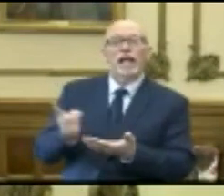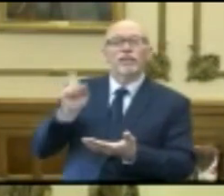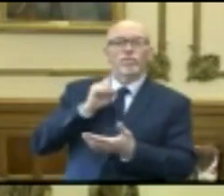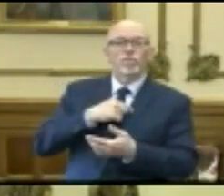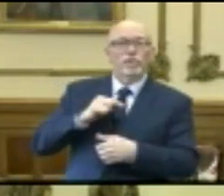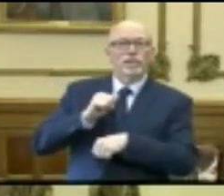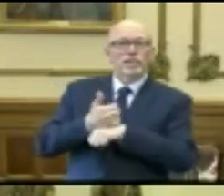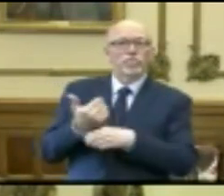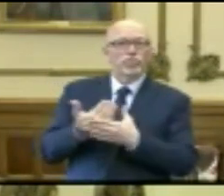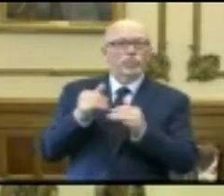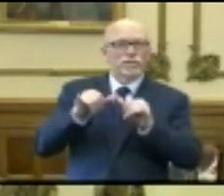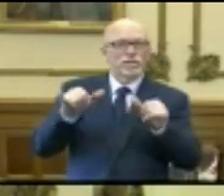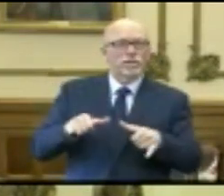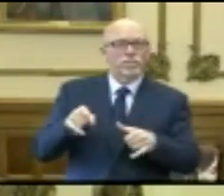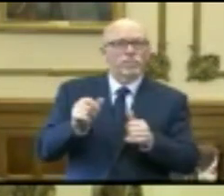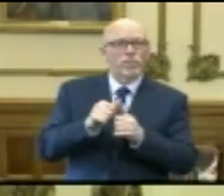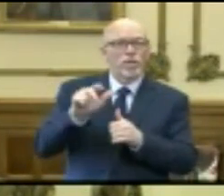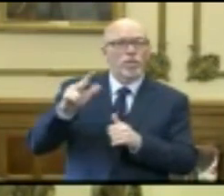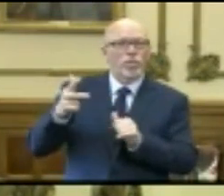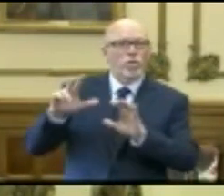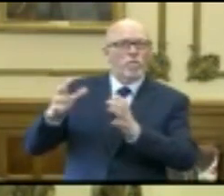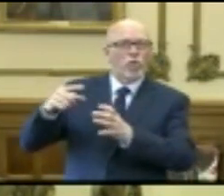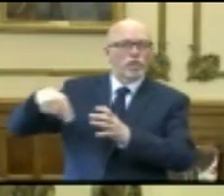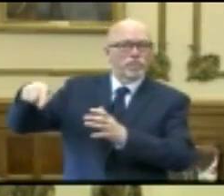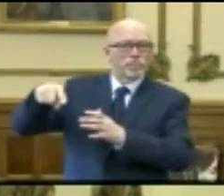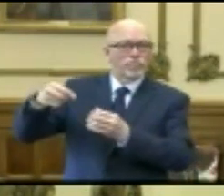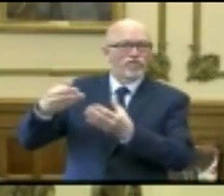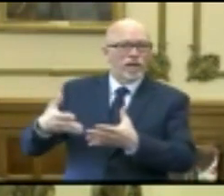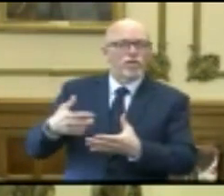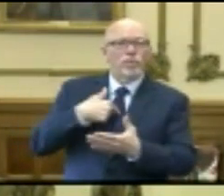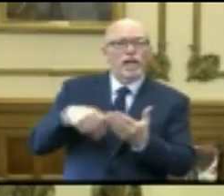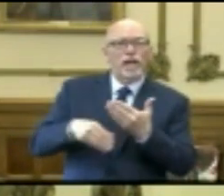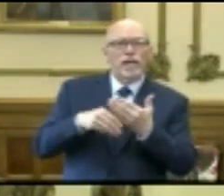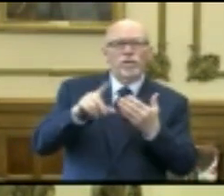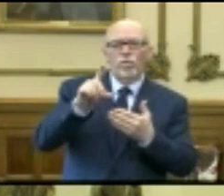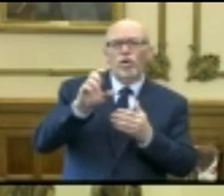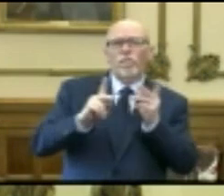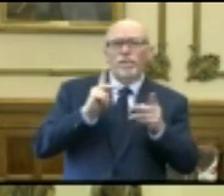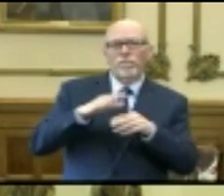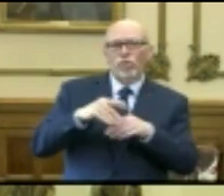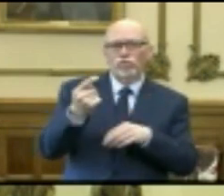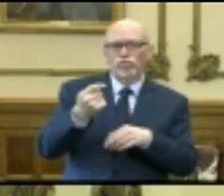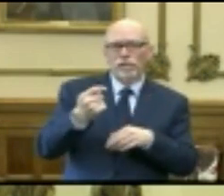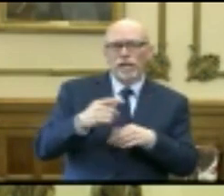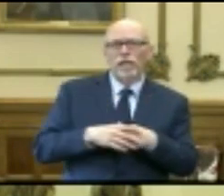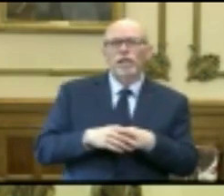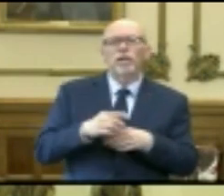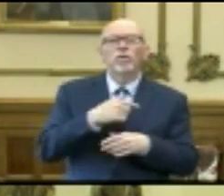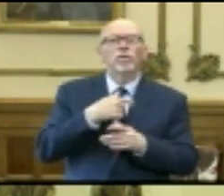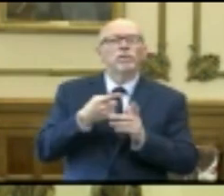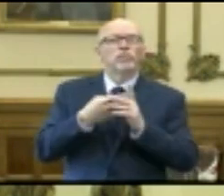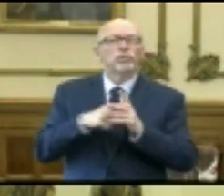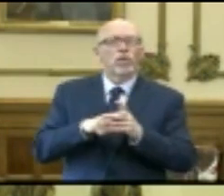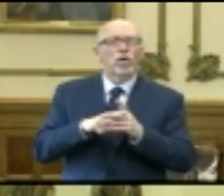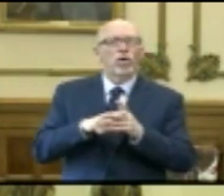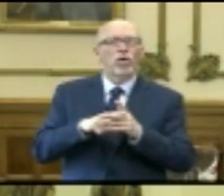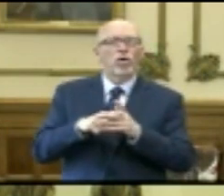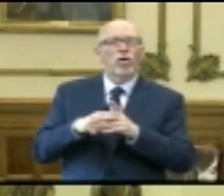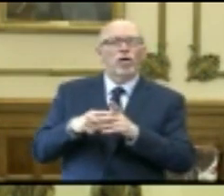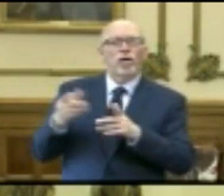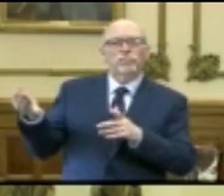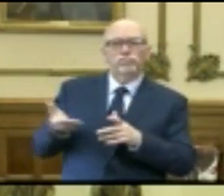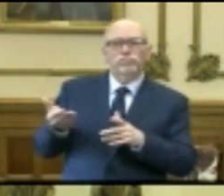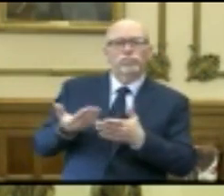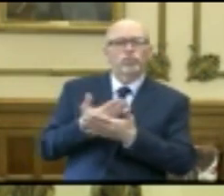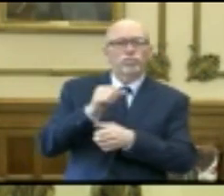implemented a new system with a third-party provider. We added 100 people on Tuesday, and we started phasing in our new